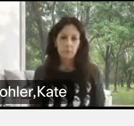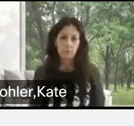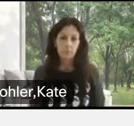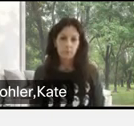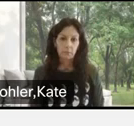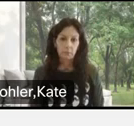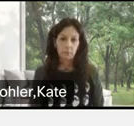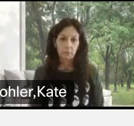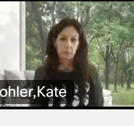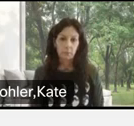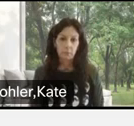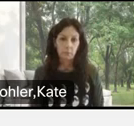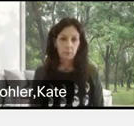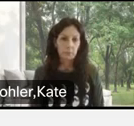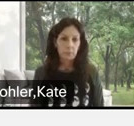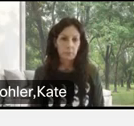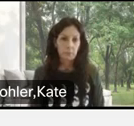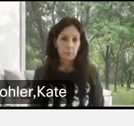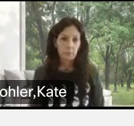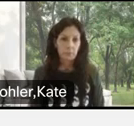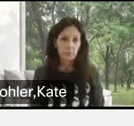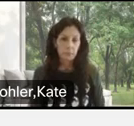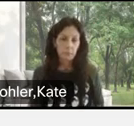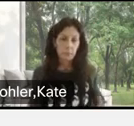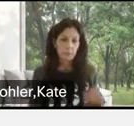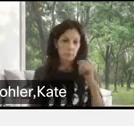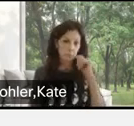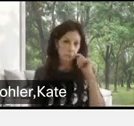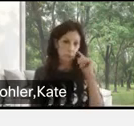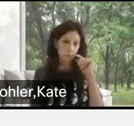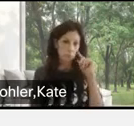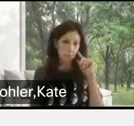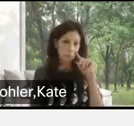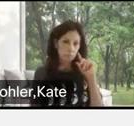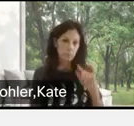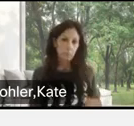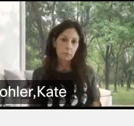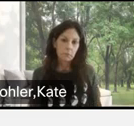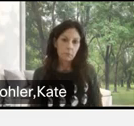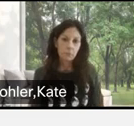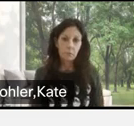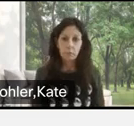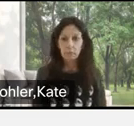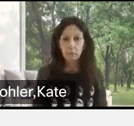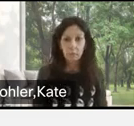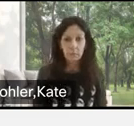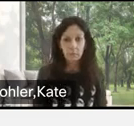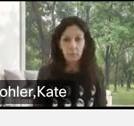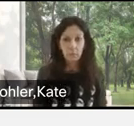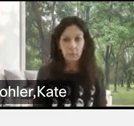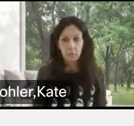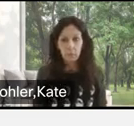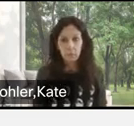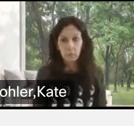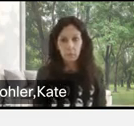talk and we talk. And it's somewhat related to the PowerPoint, but if you leave the PowerPoint up for five minutes on that one slide where the